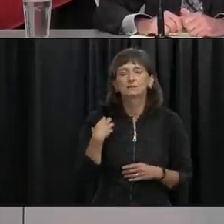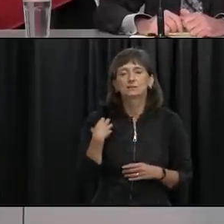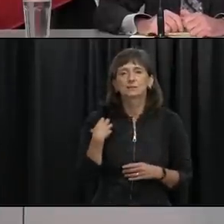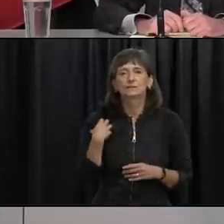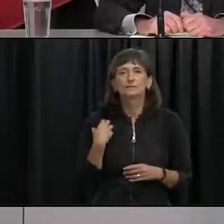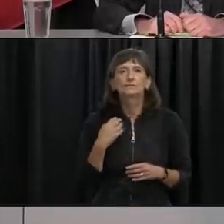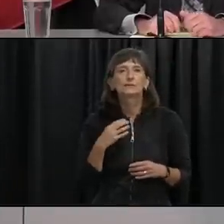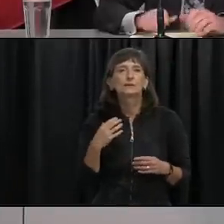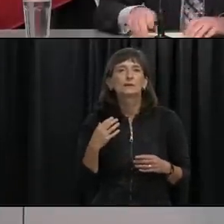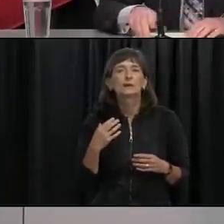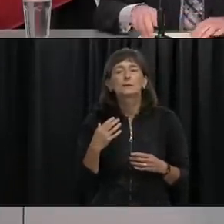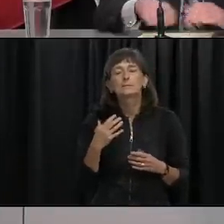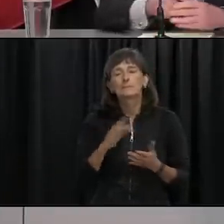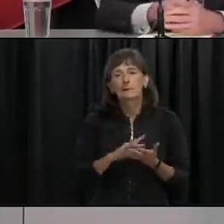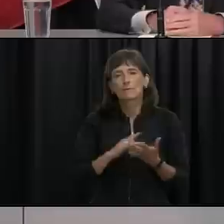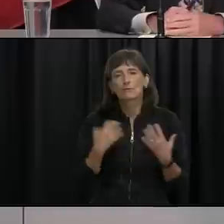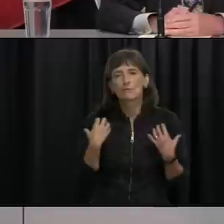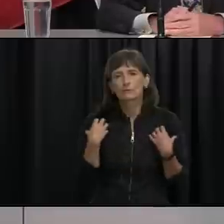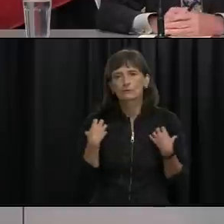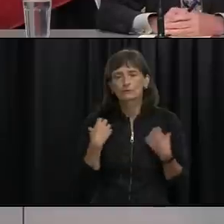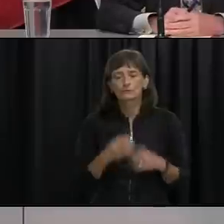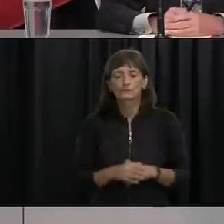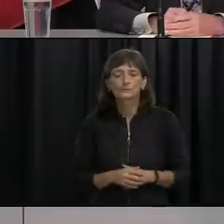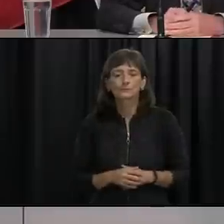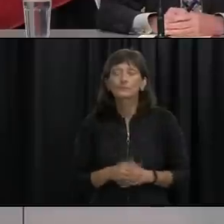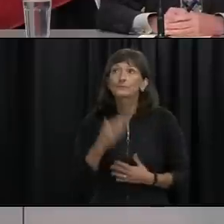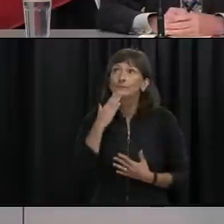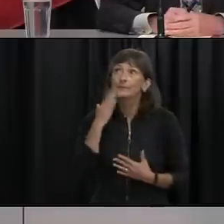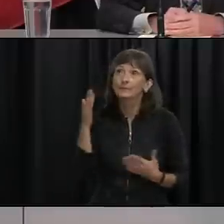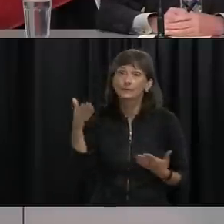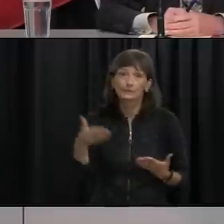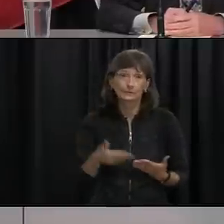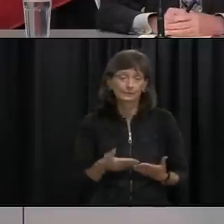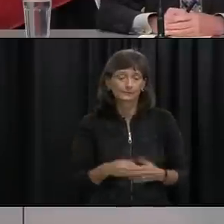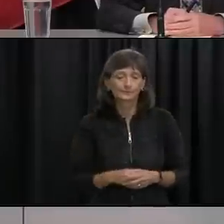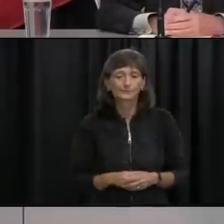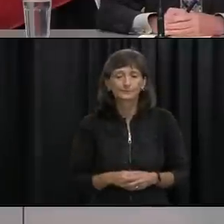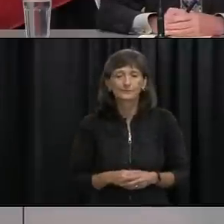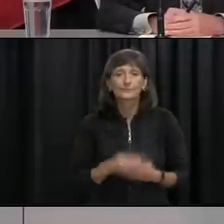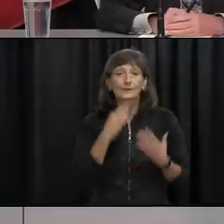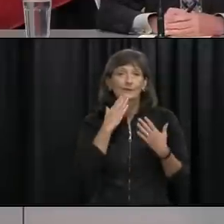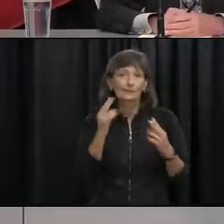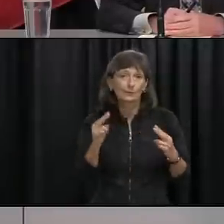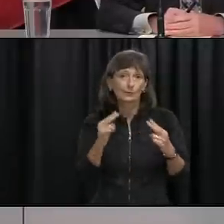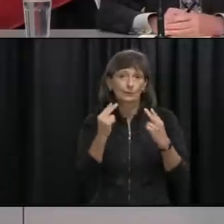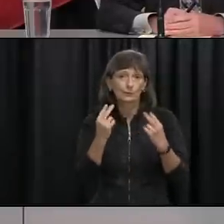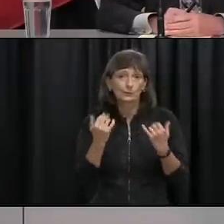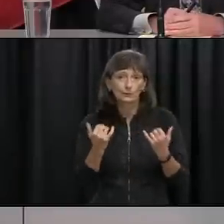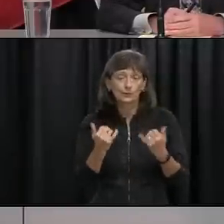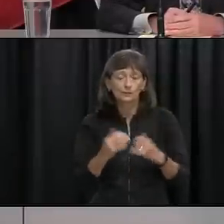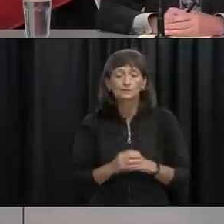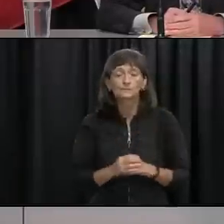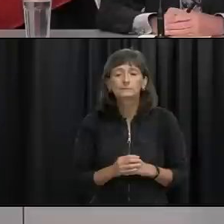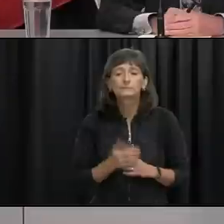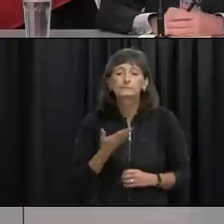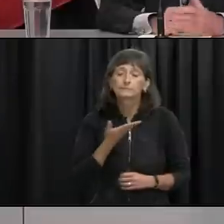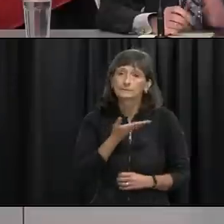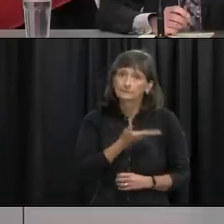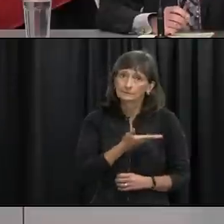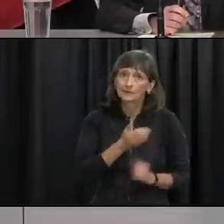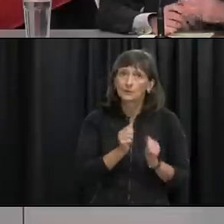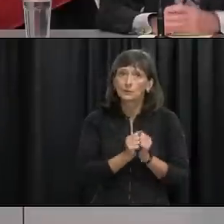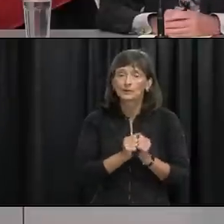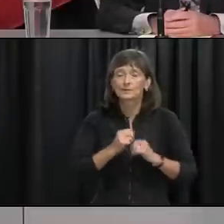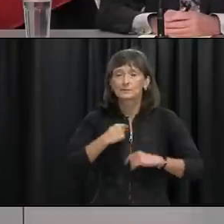Thank you very much Kathy for the introduction and thank you for joining us. Joined with me, joined